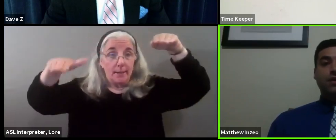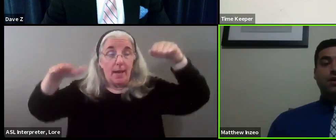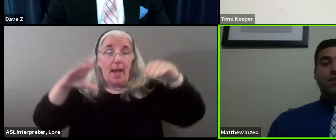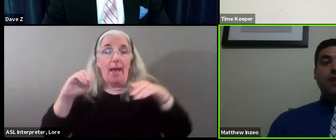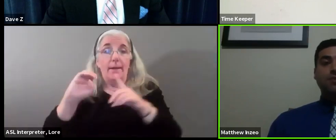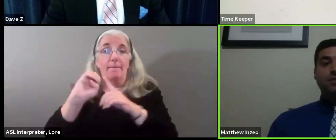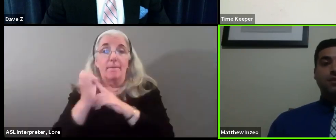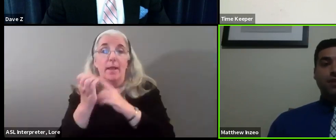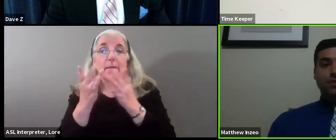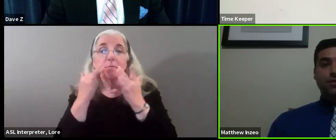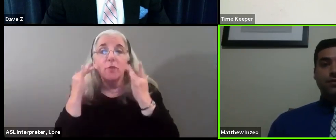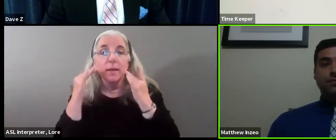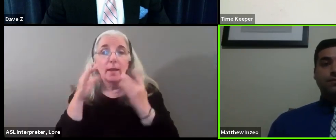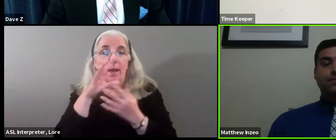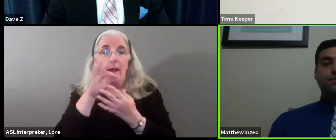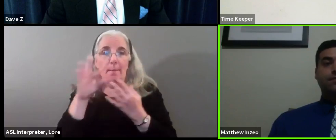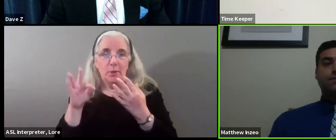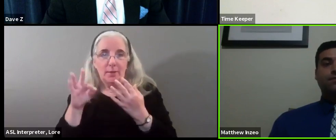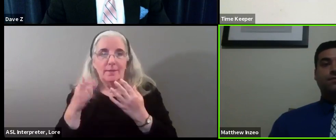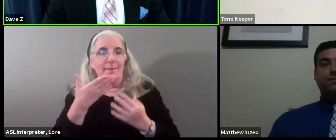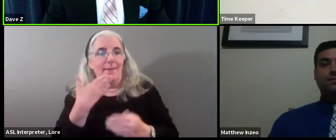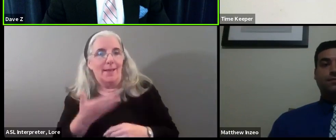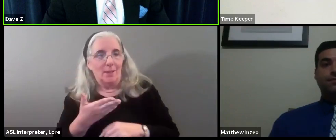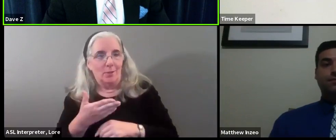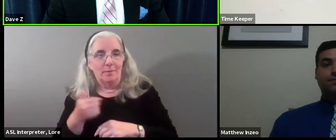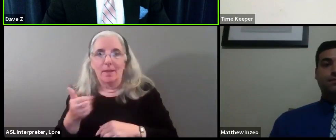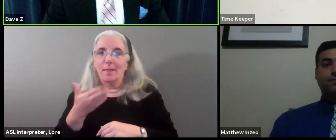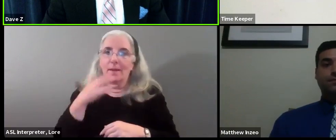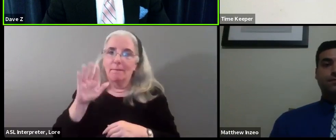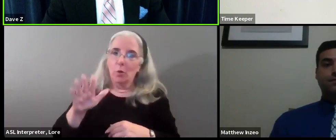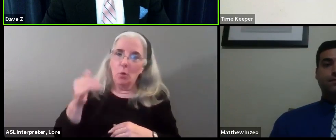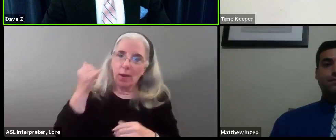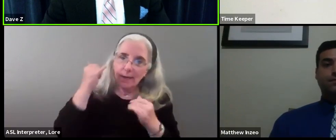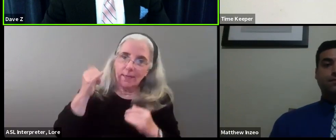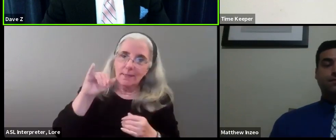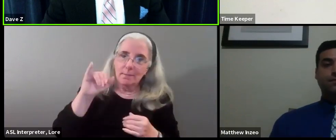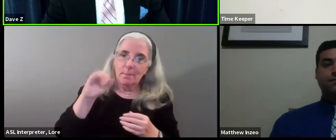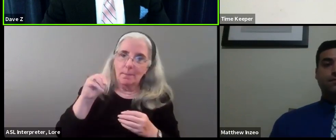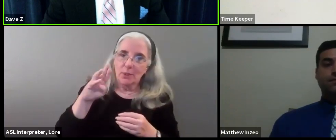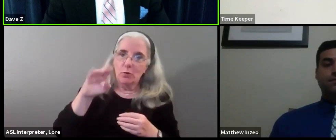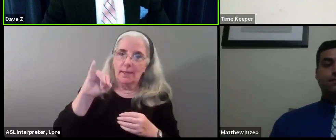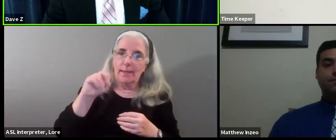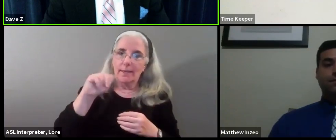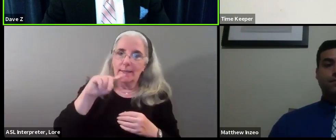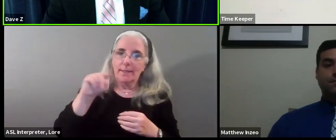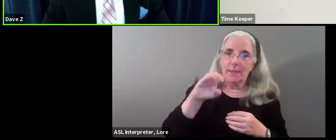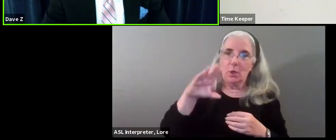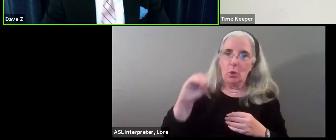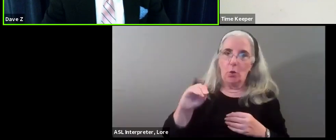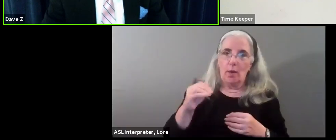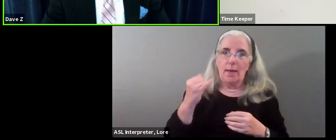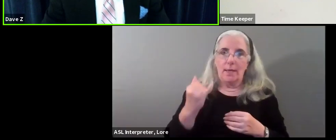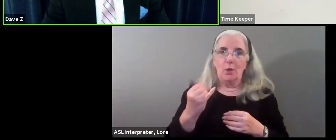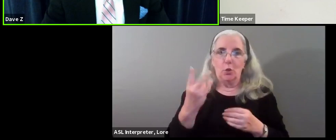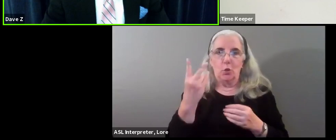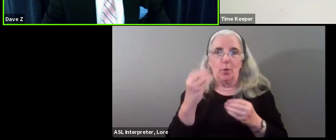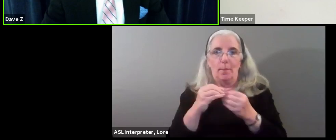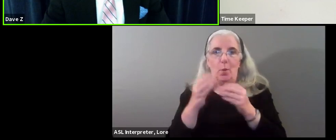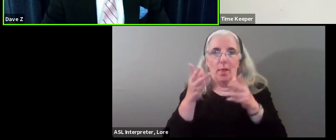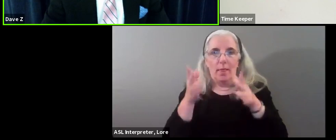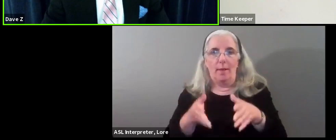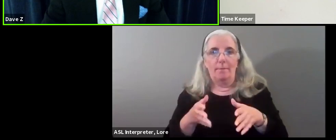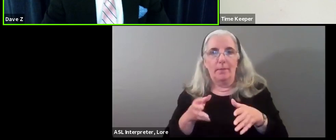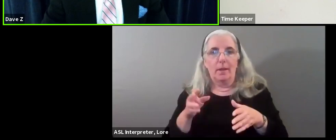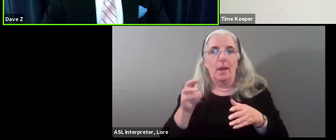options. Thank you, sir. Thank you for your ideas, Mr. Enzio. We have two candidates left. Next is